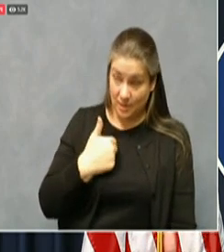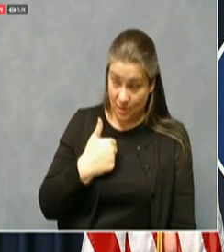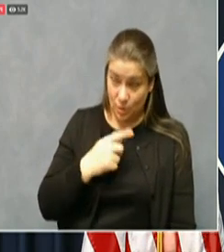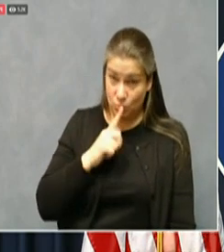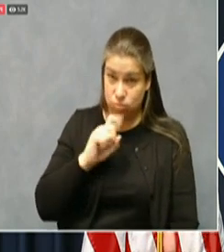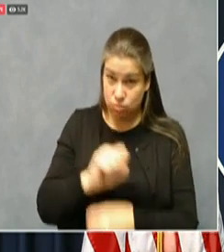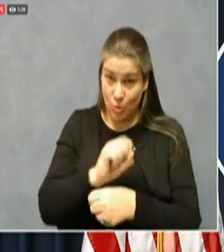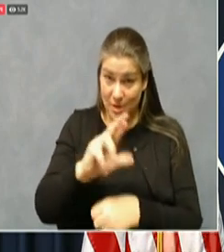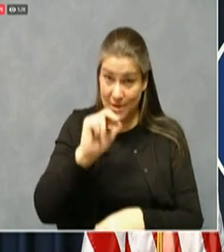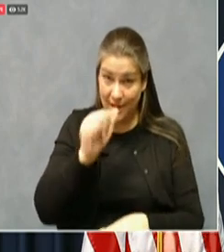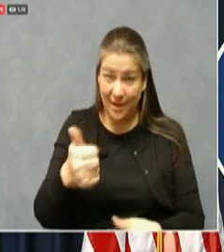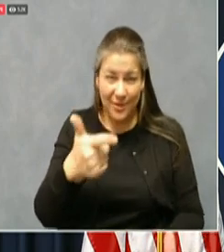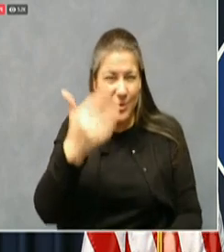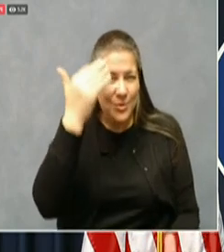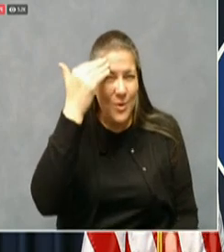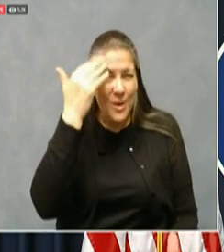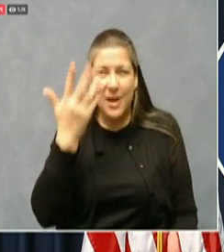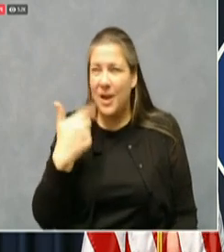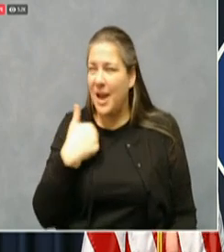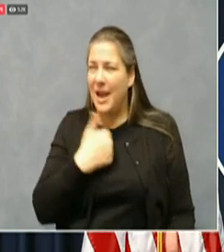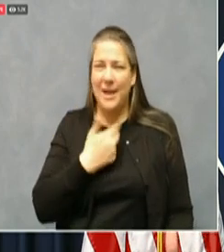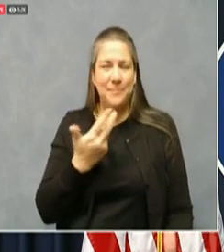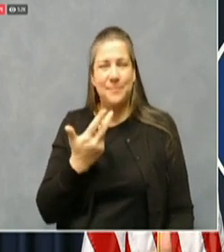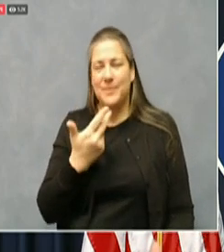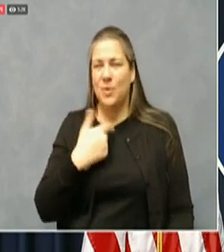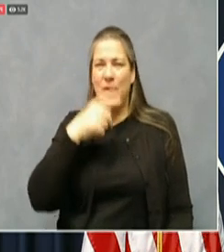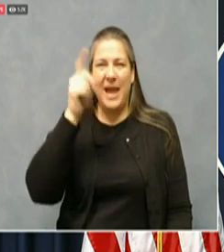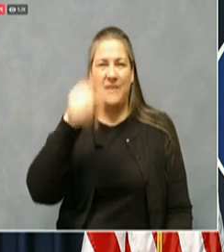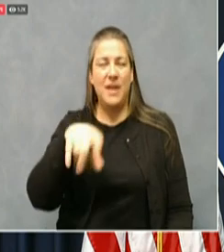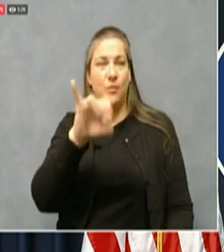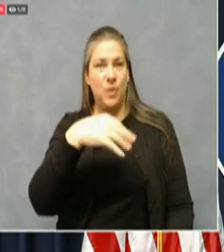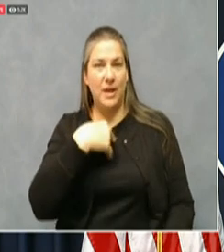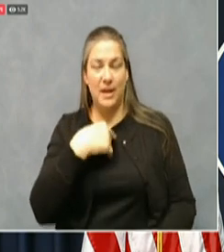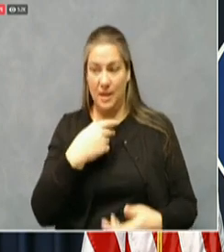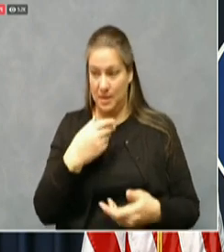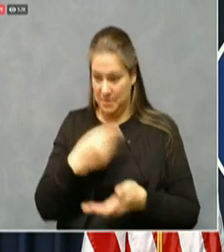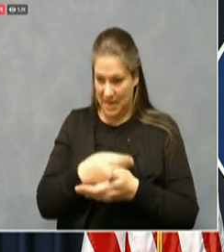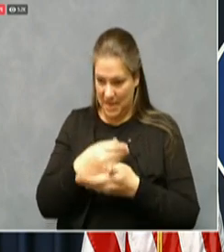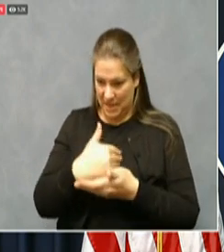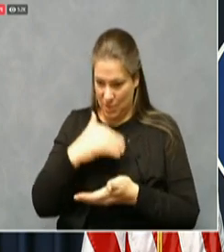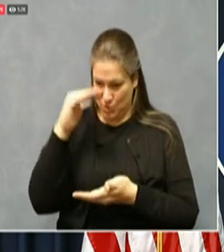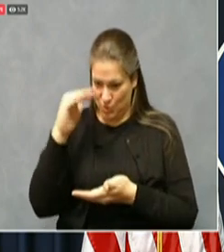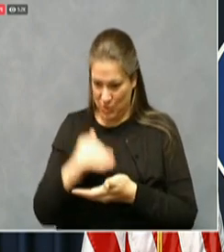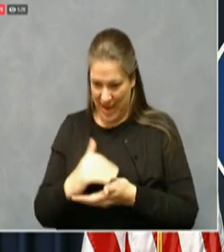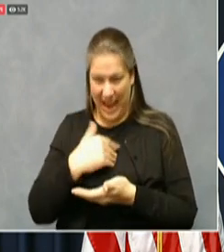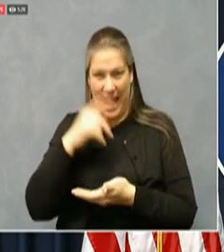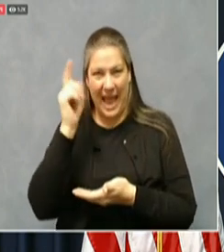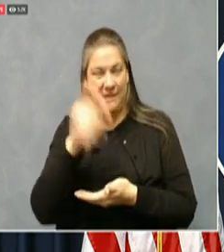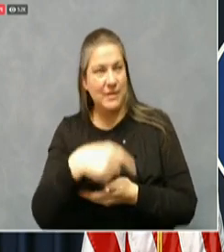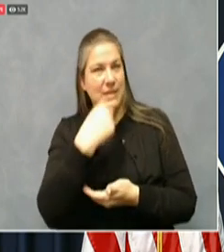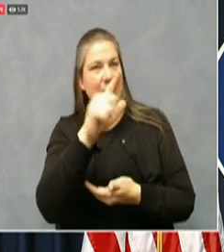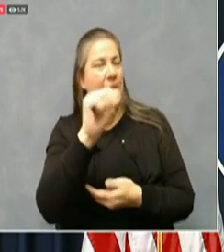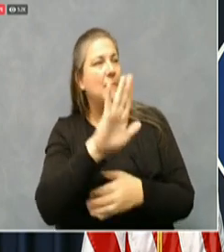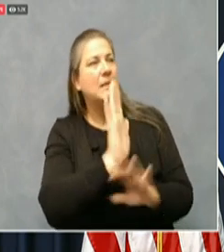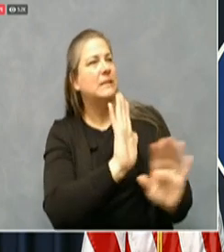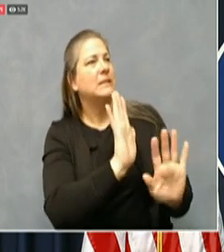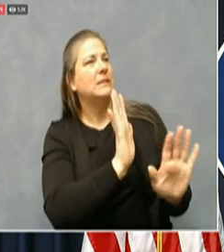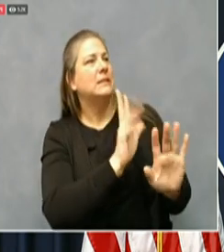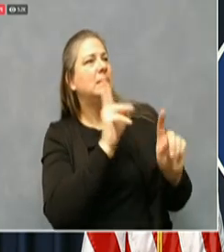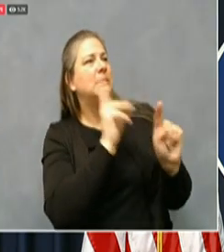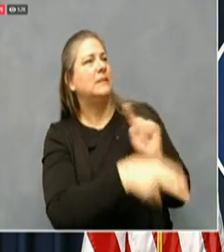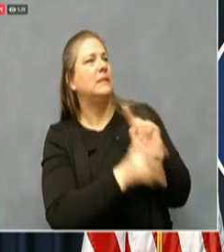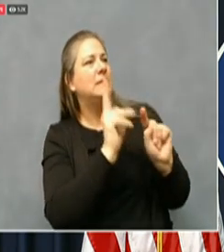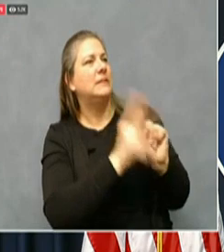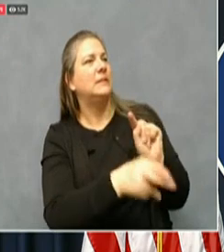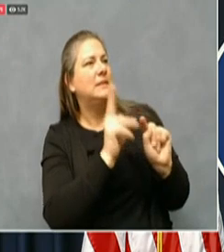we're going to stop using a lab, they've got to know a couple weeks in advance. And with funding running out December 31st, we